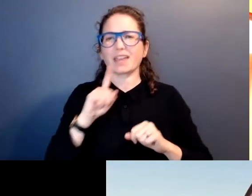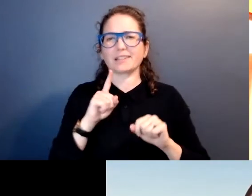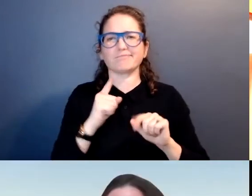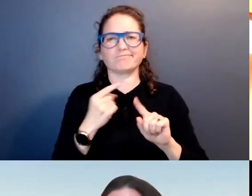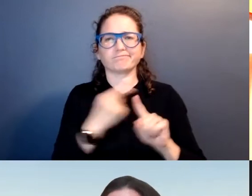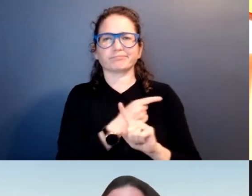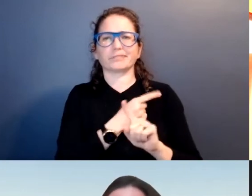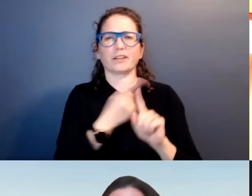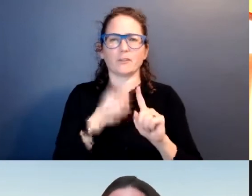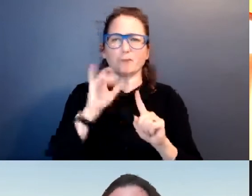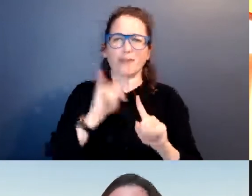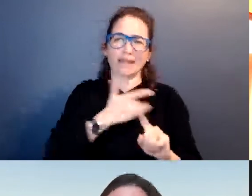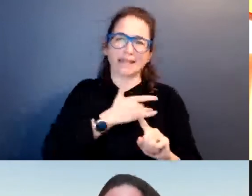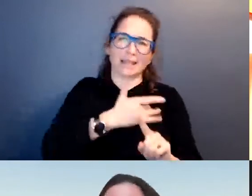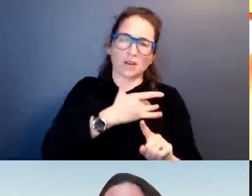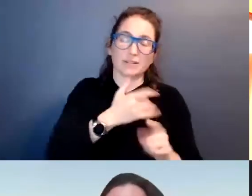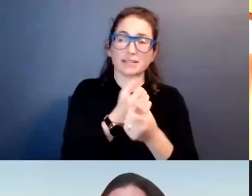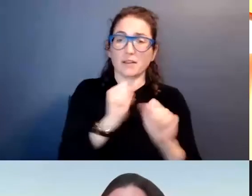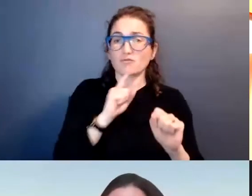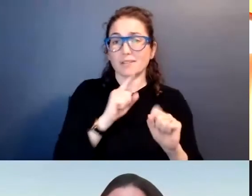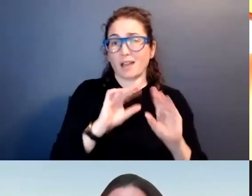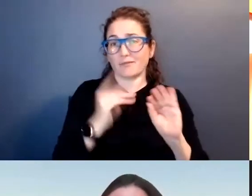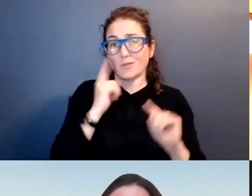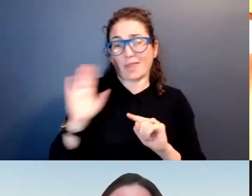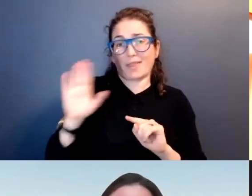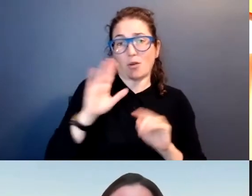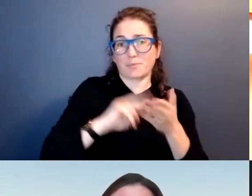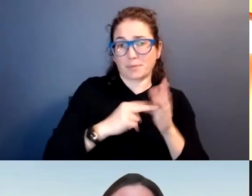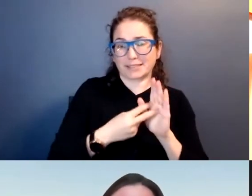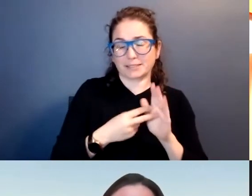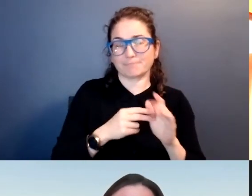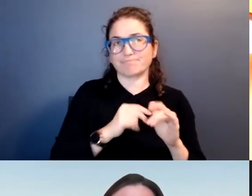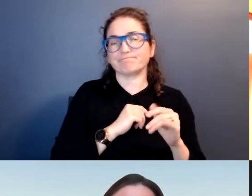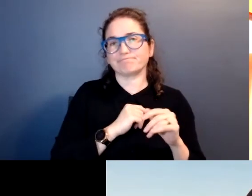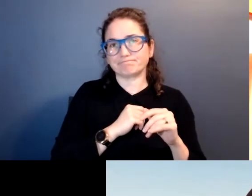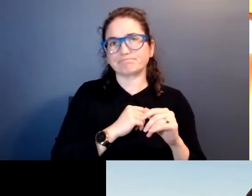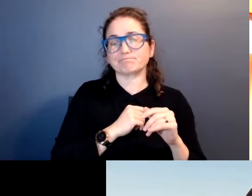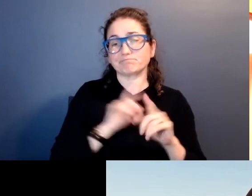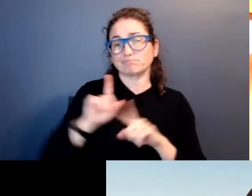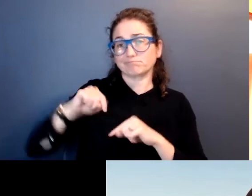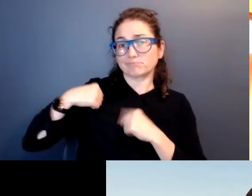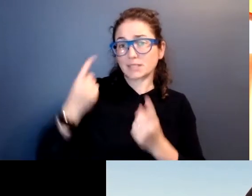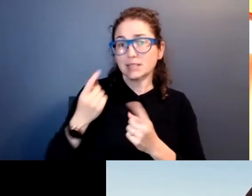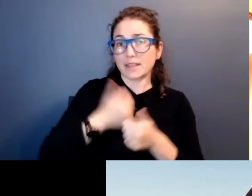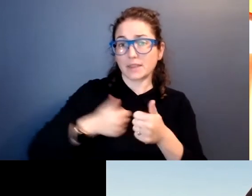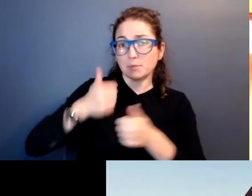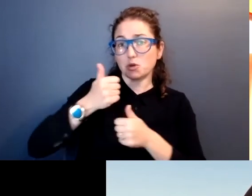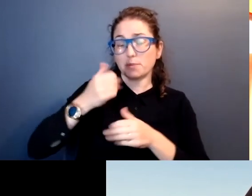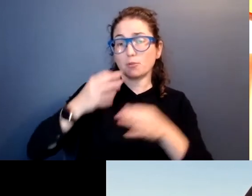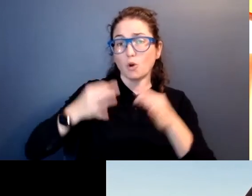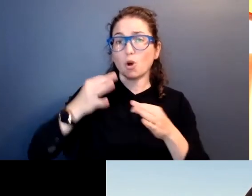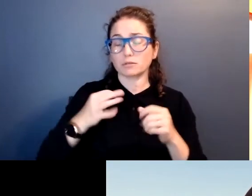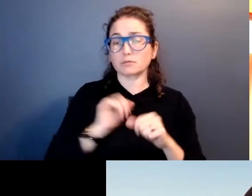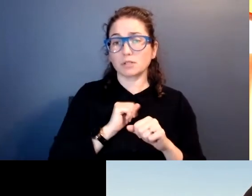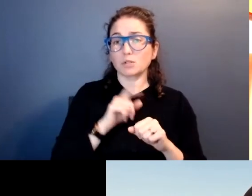inherent sovereignty and obviously it was for their own purposes. And since then, the Supreme Court in